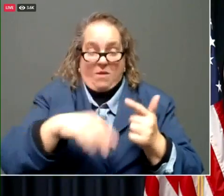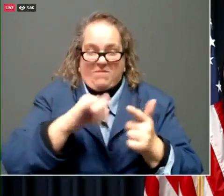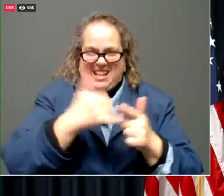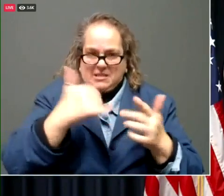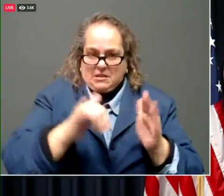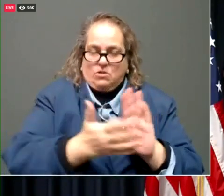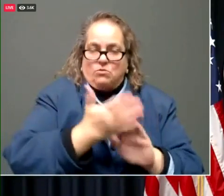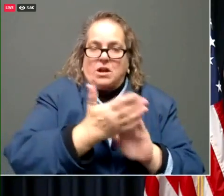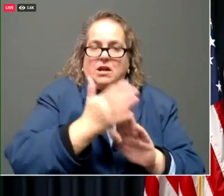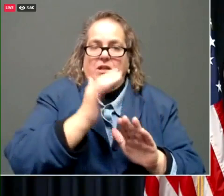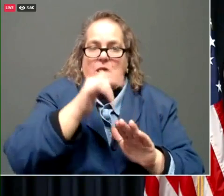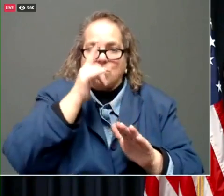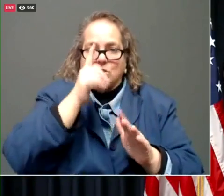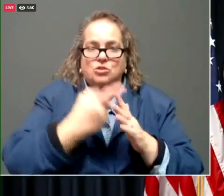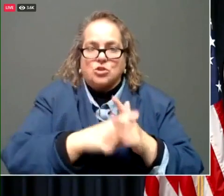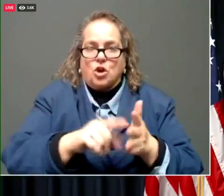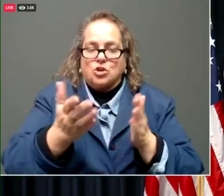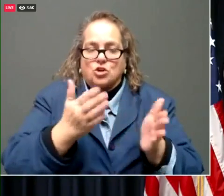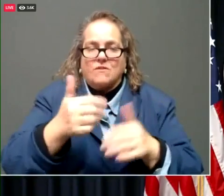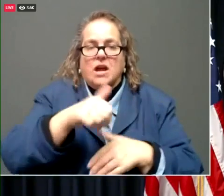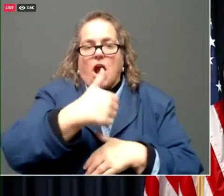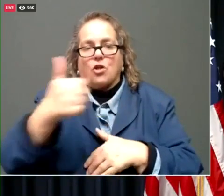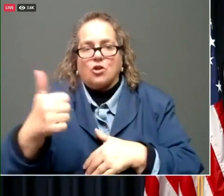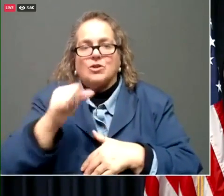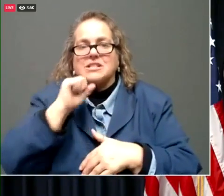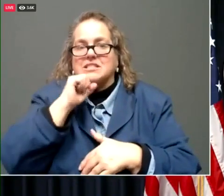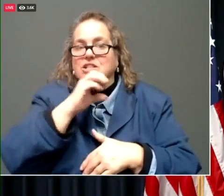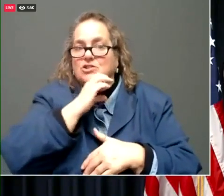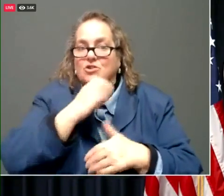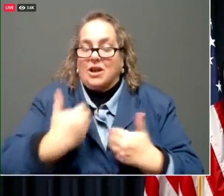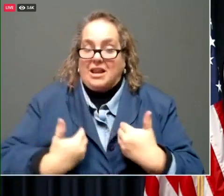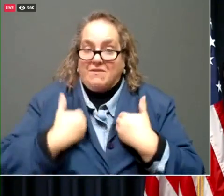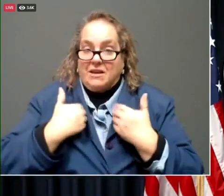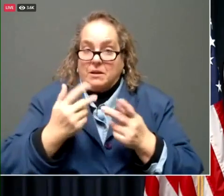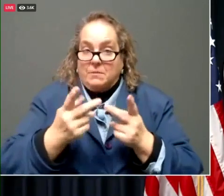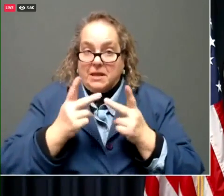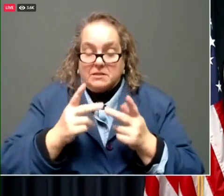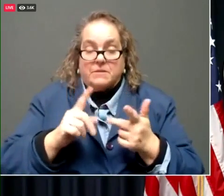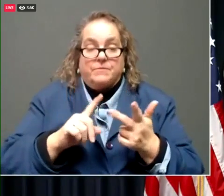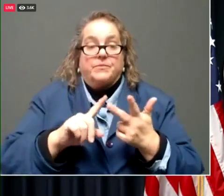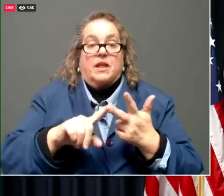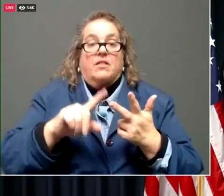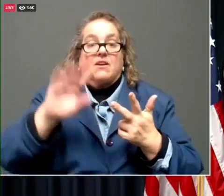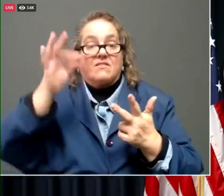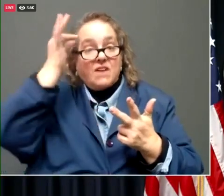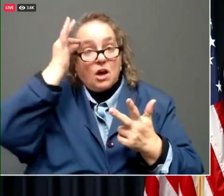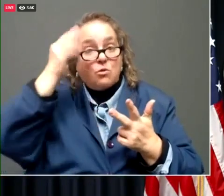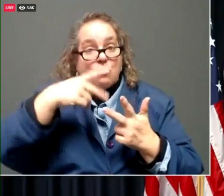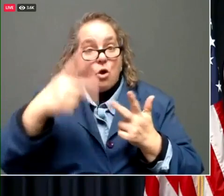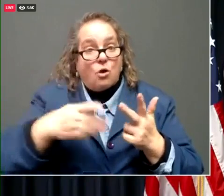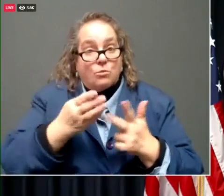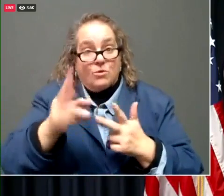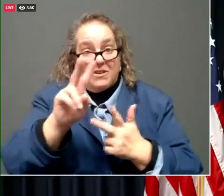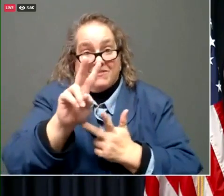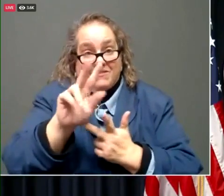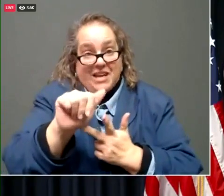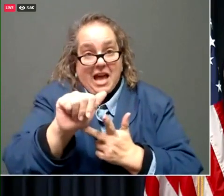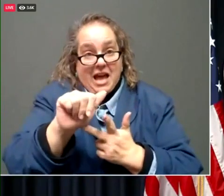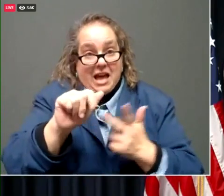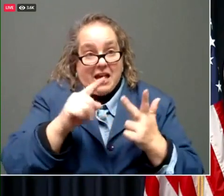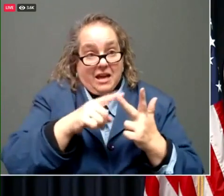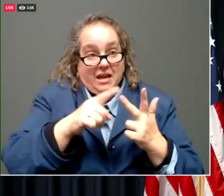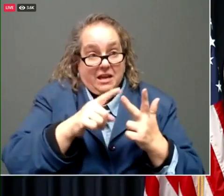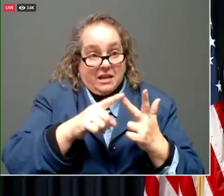going to start serving other senior living facilities. We'll have the federal program through the VA s and their bureau